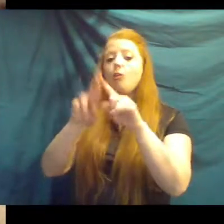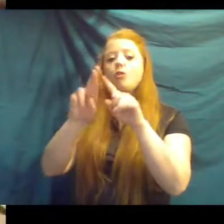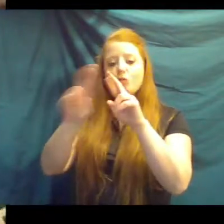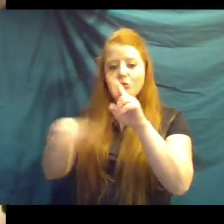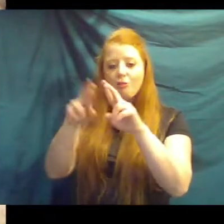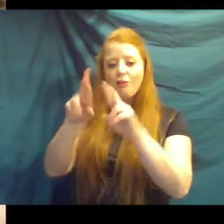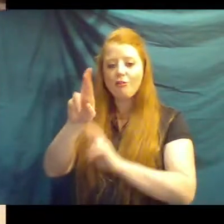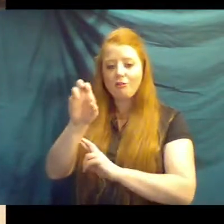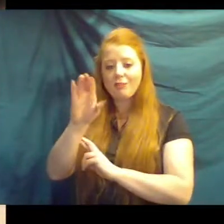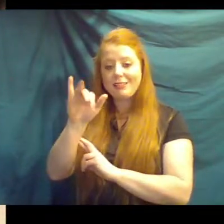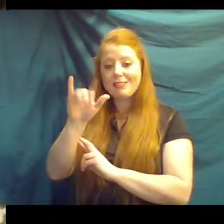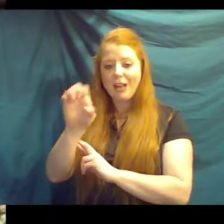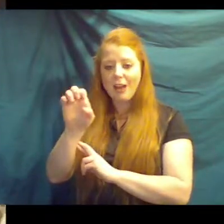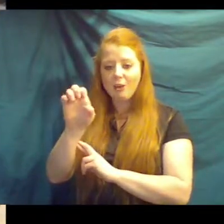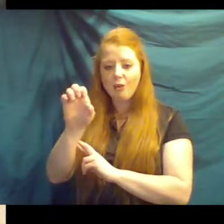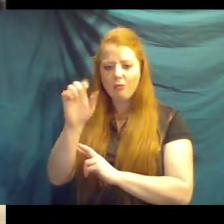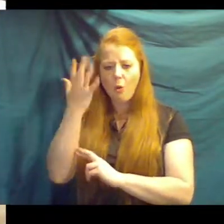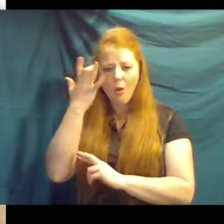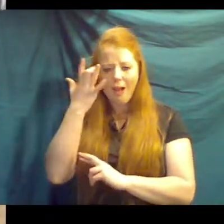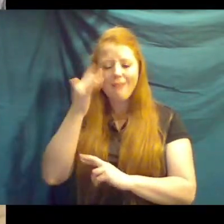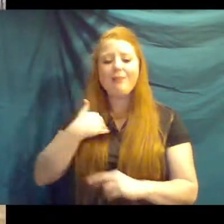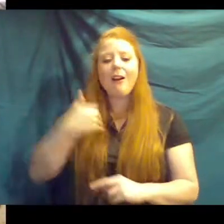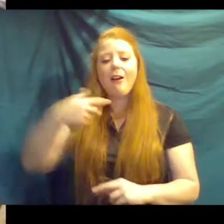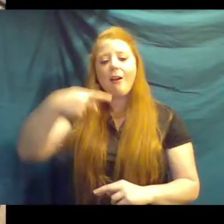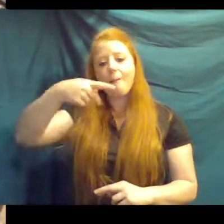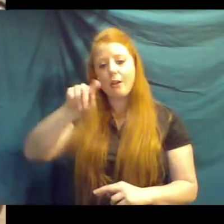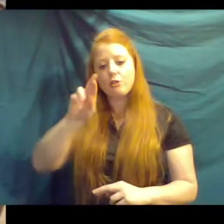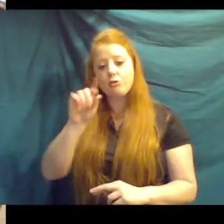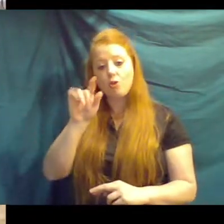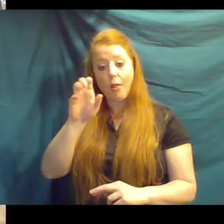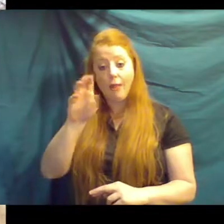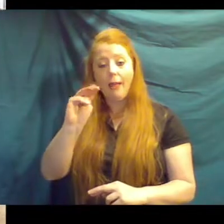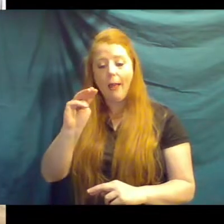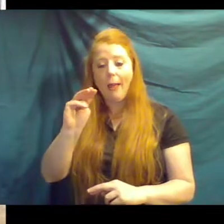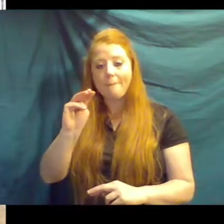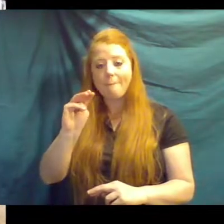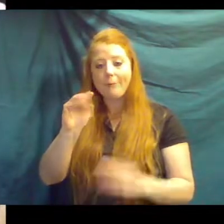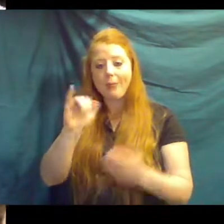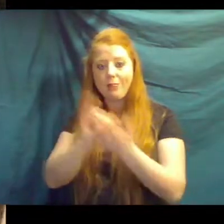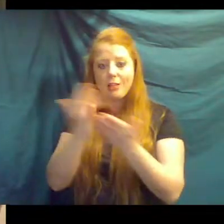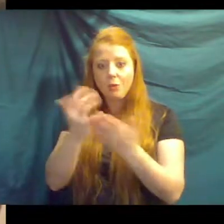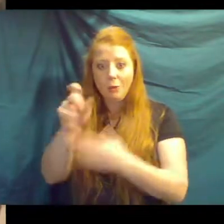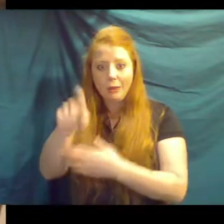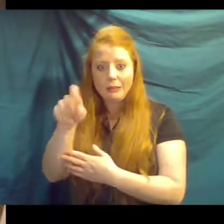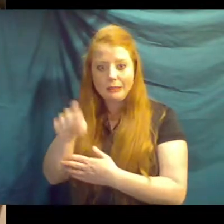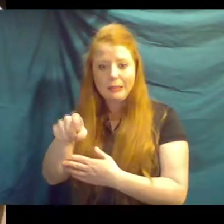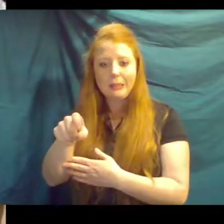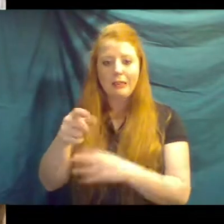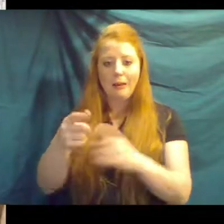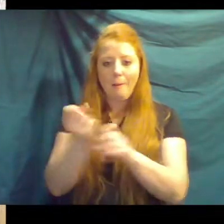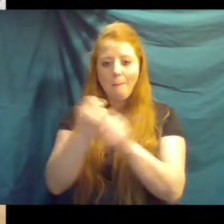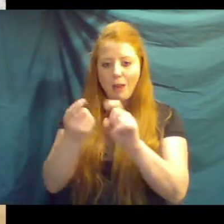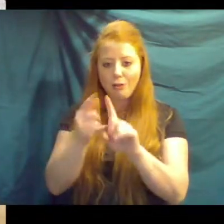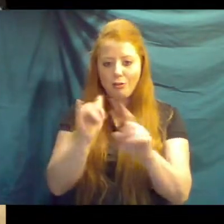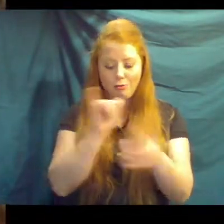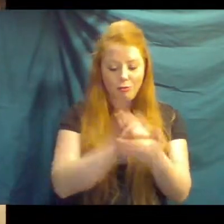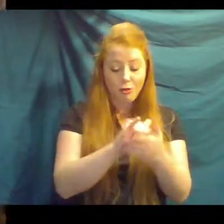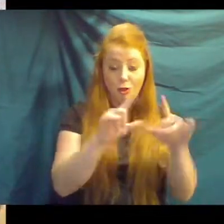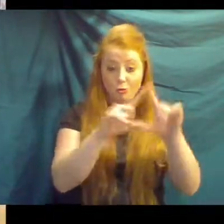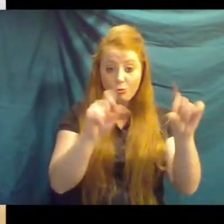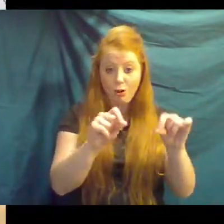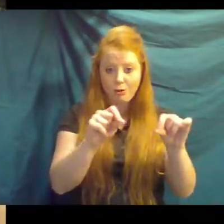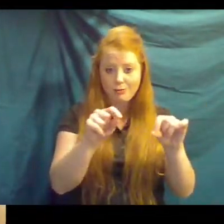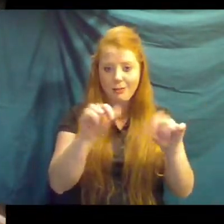plastic is made out of. So if you guys want to help giraffes, it's a really good way to do it. And one of the reasons that they are currently